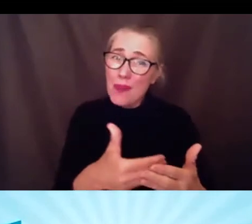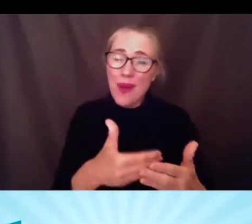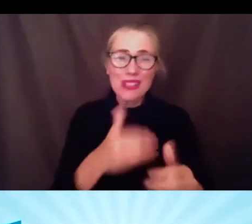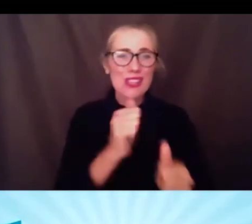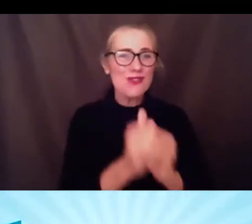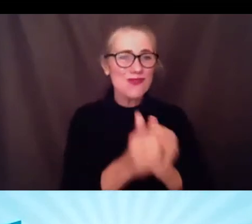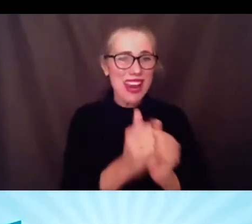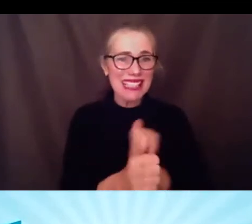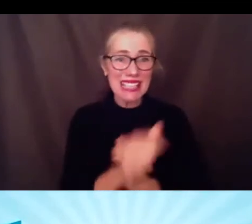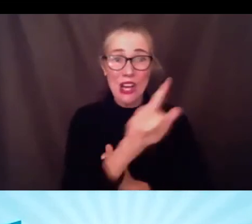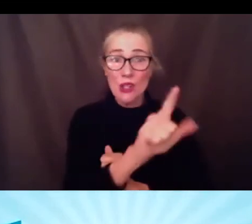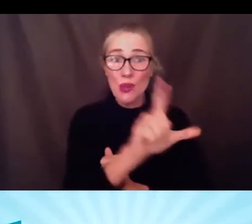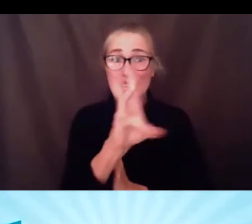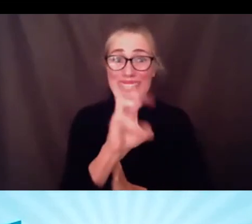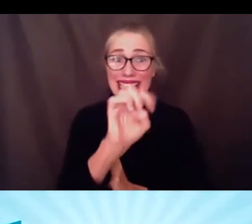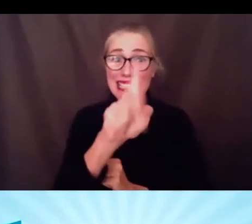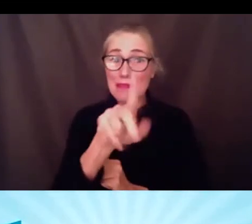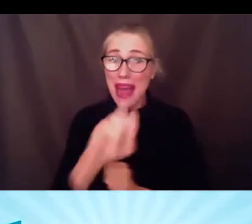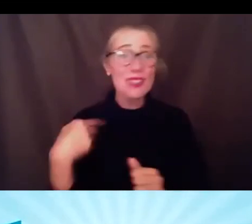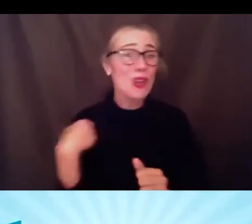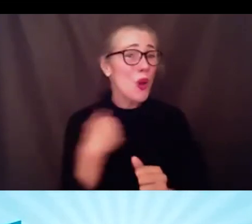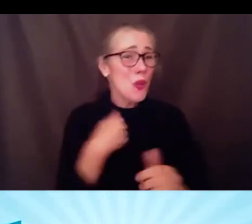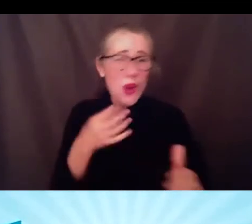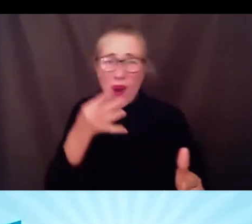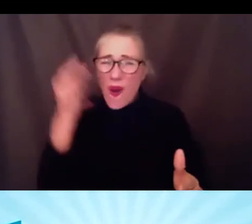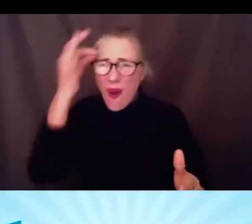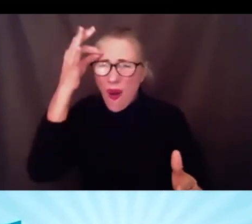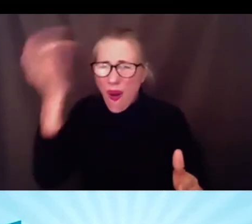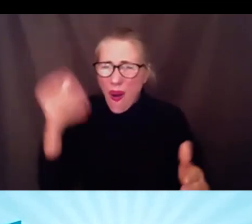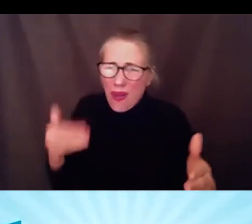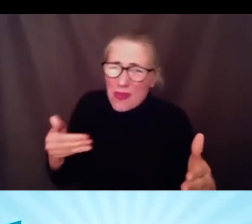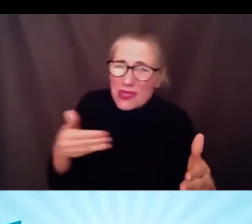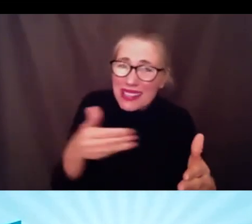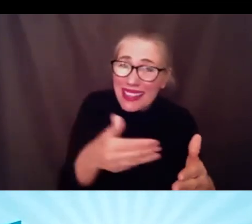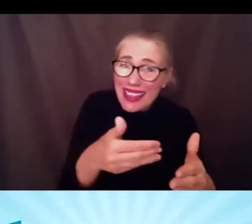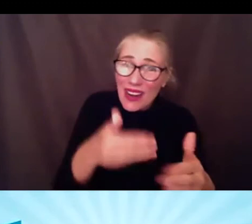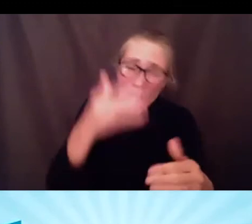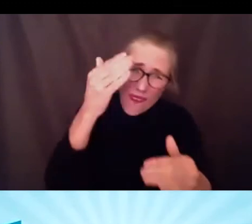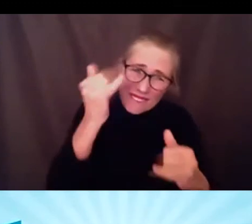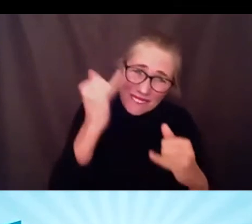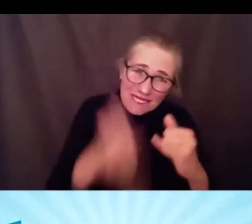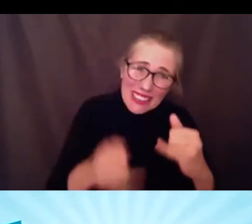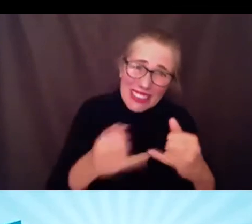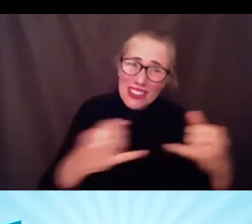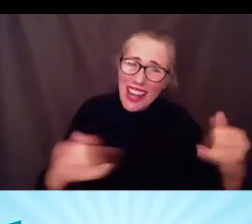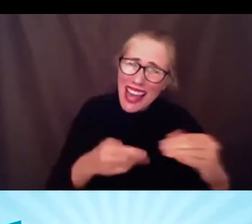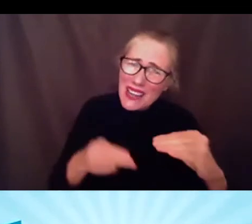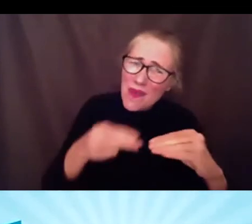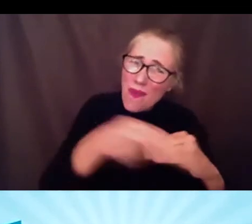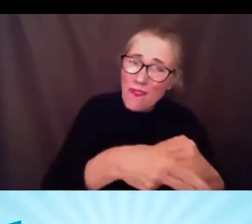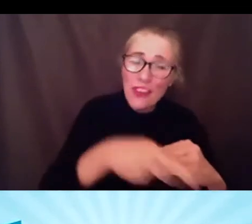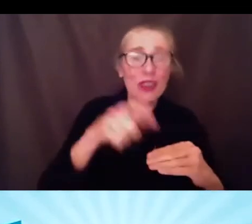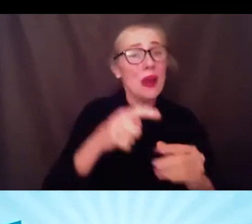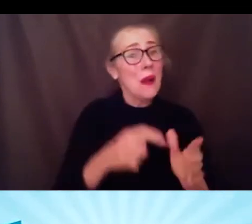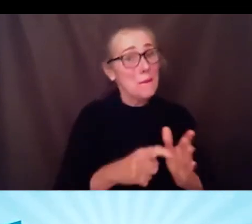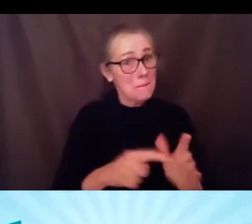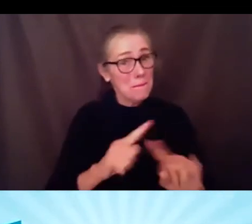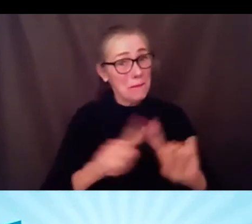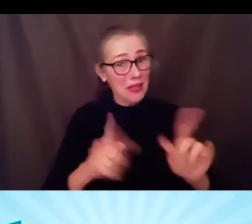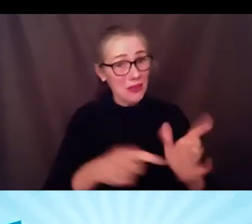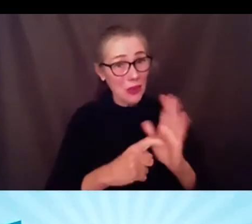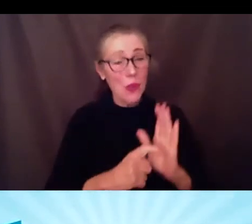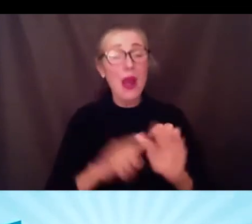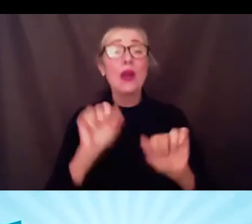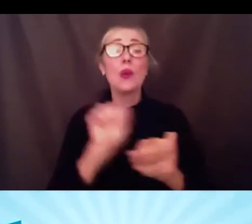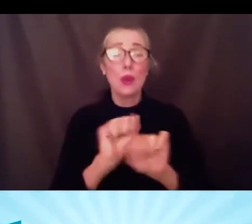are going to go to the finish line but we have to do it together so thank you and now i do have some questions